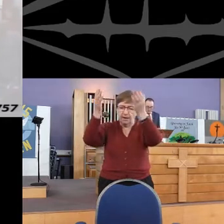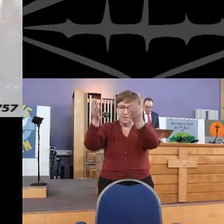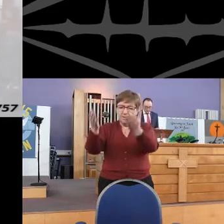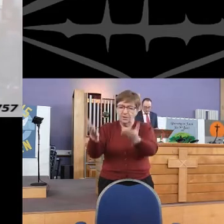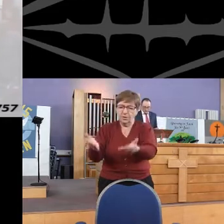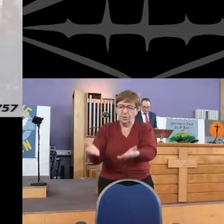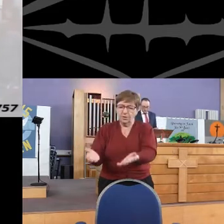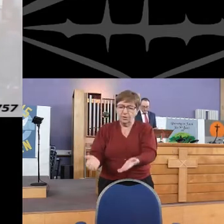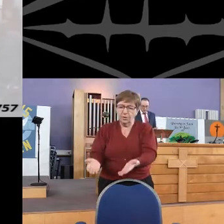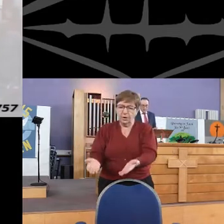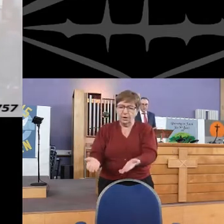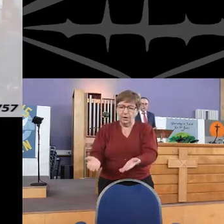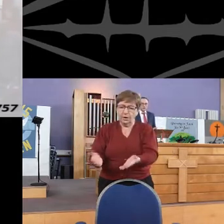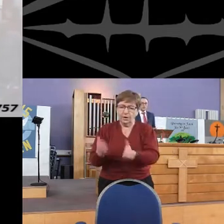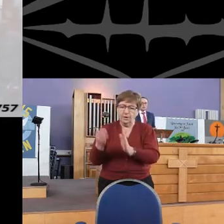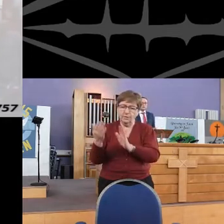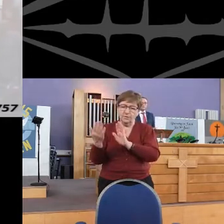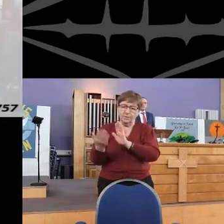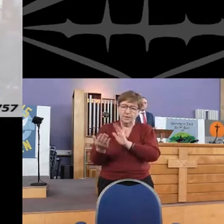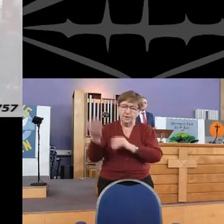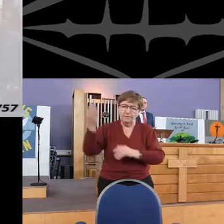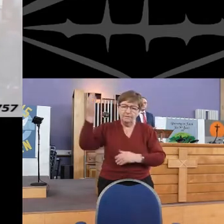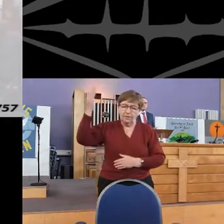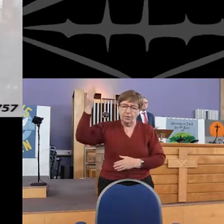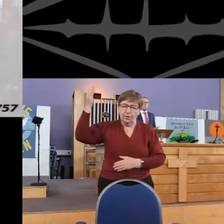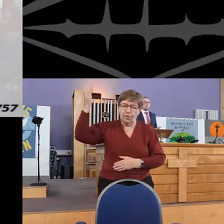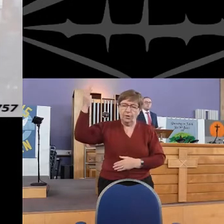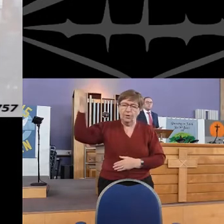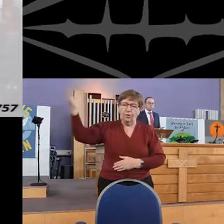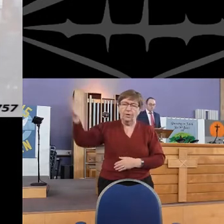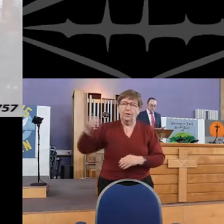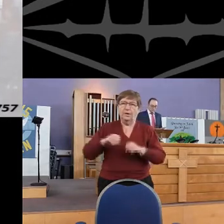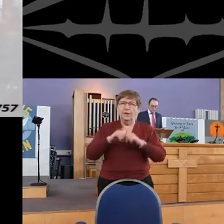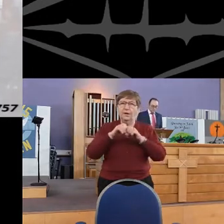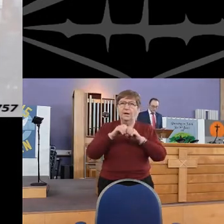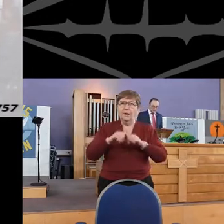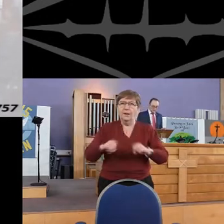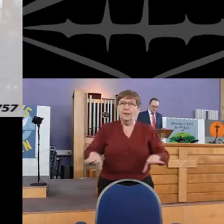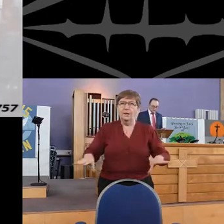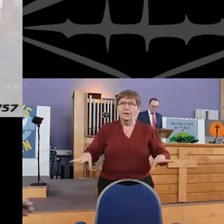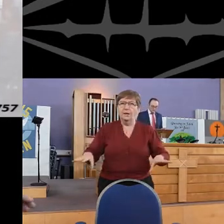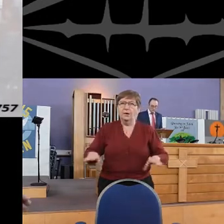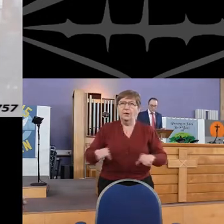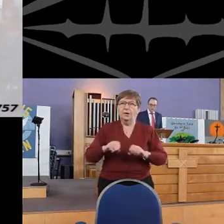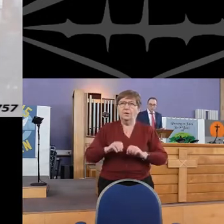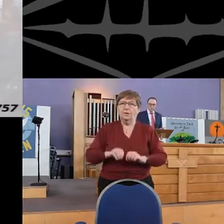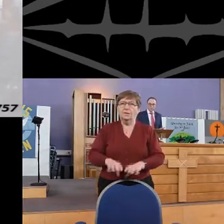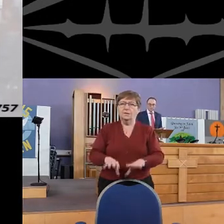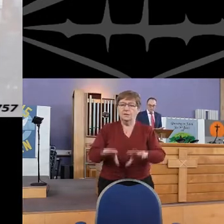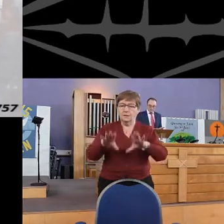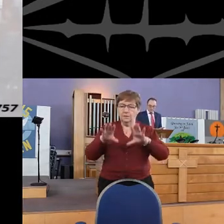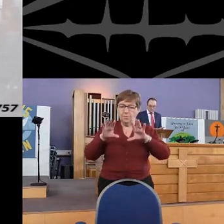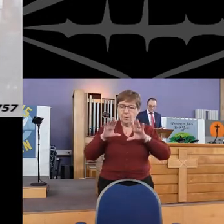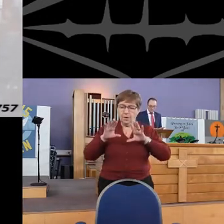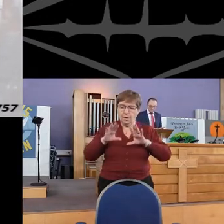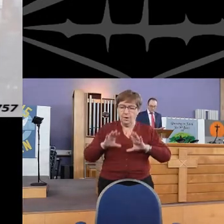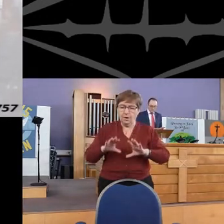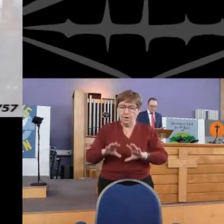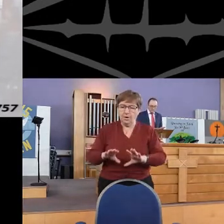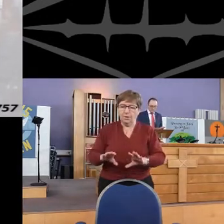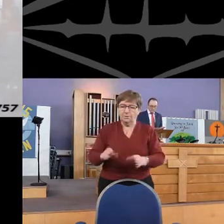ask our crowns before thee, glory